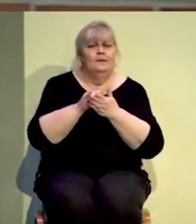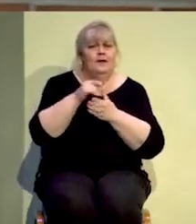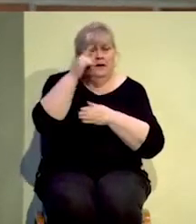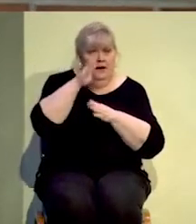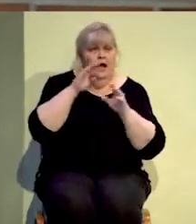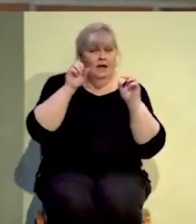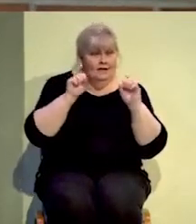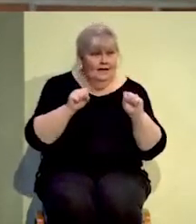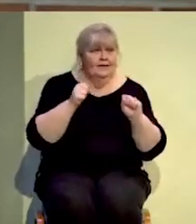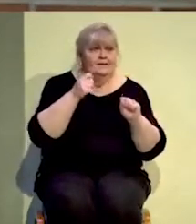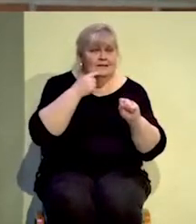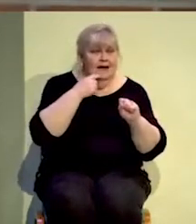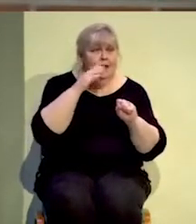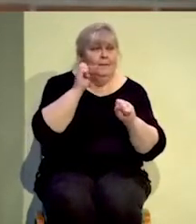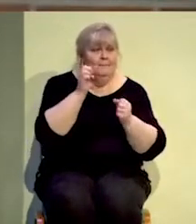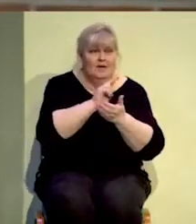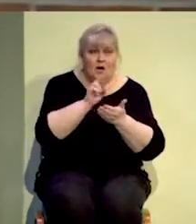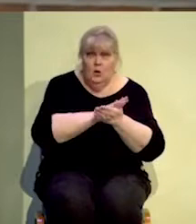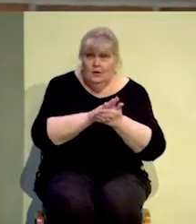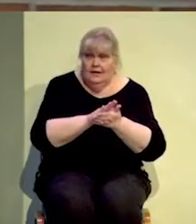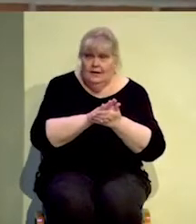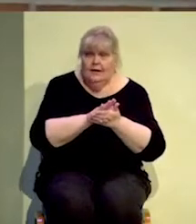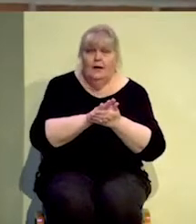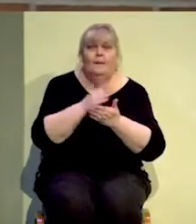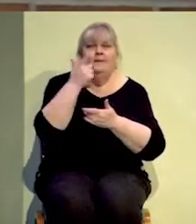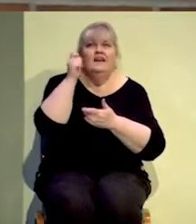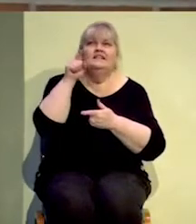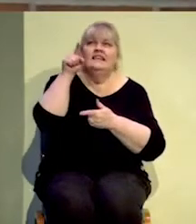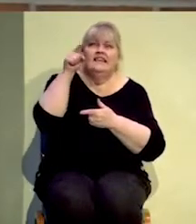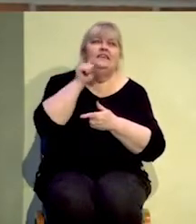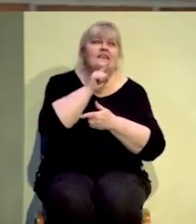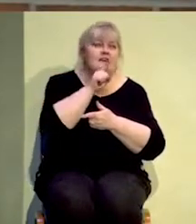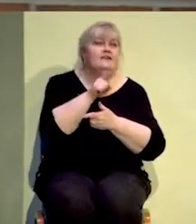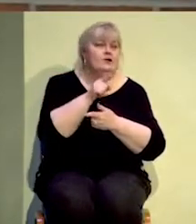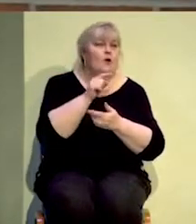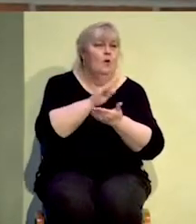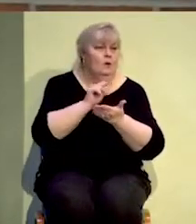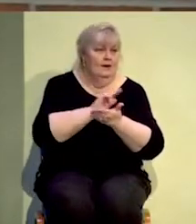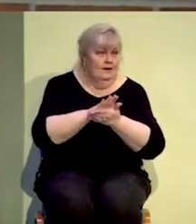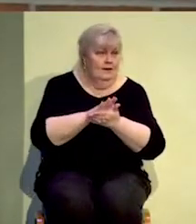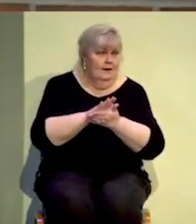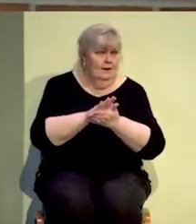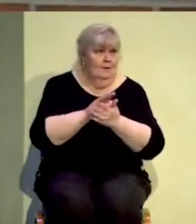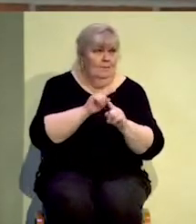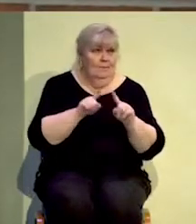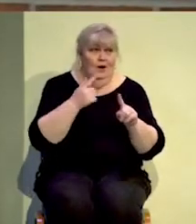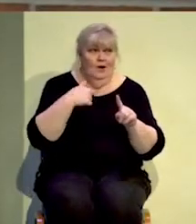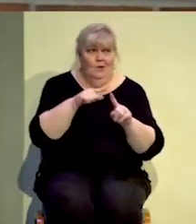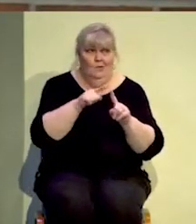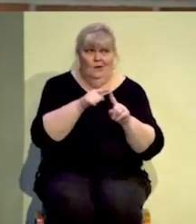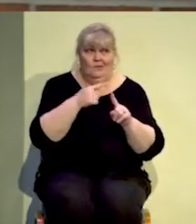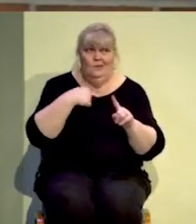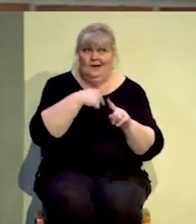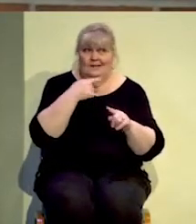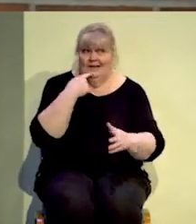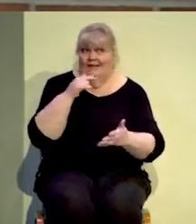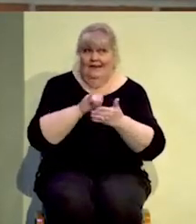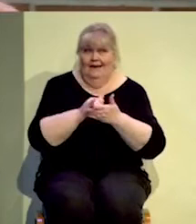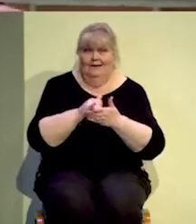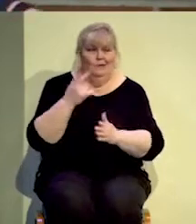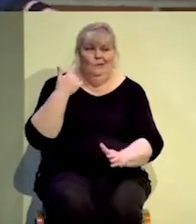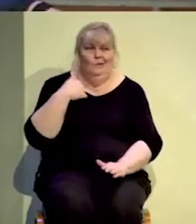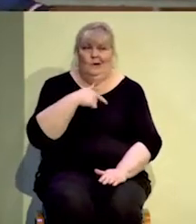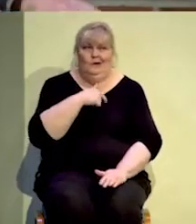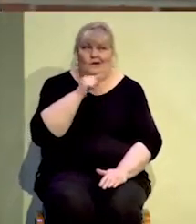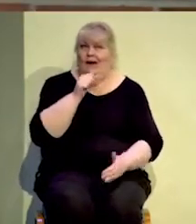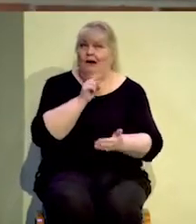say be holy as I am holy because God is holy. But the problem is when you and I start saying it and we're not holy. When